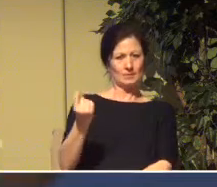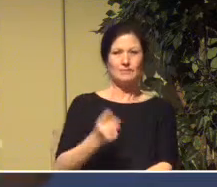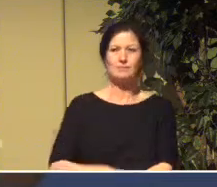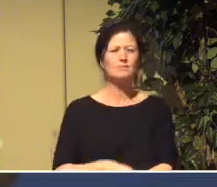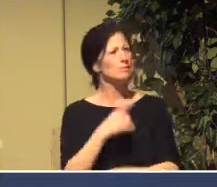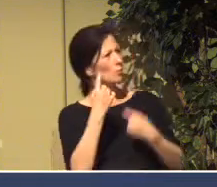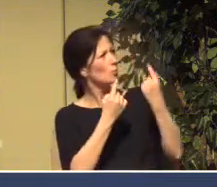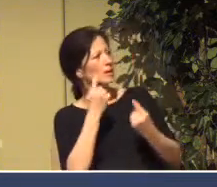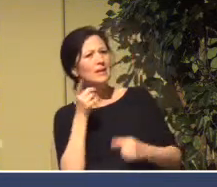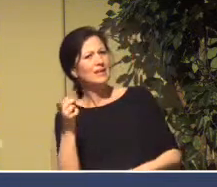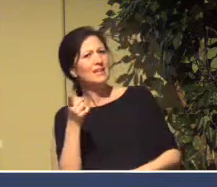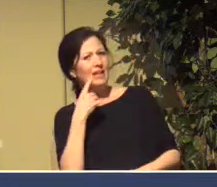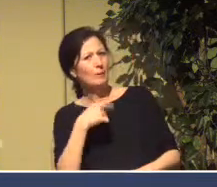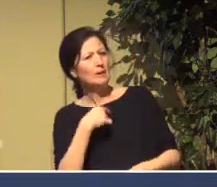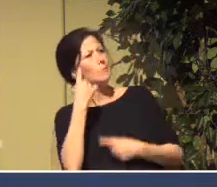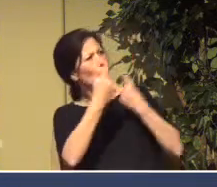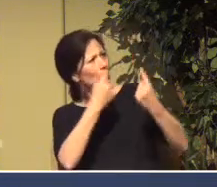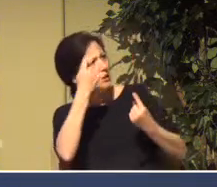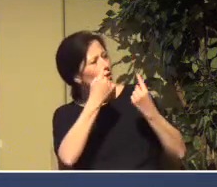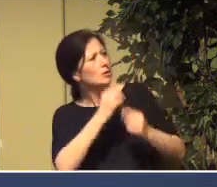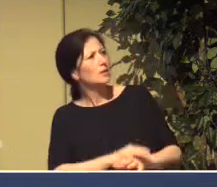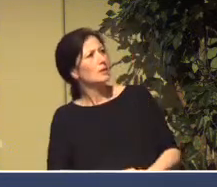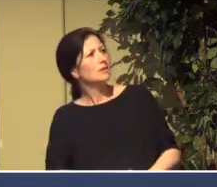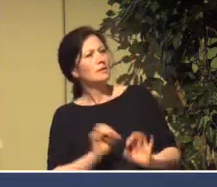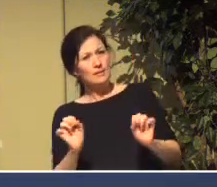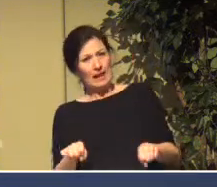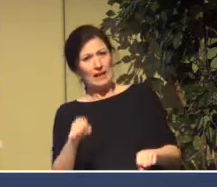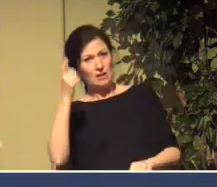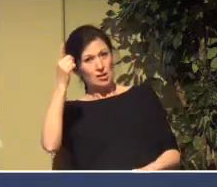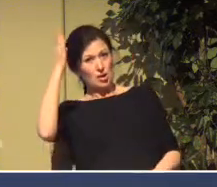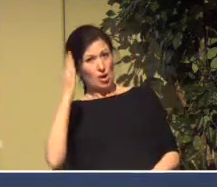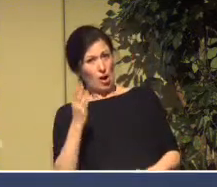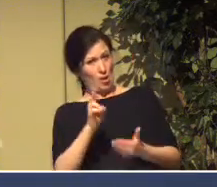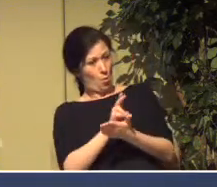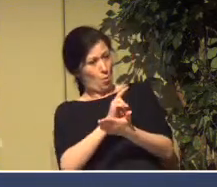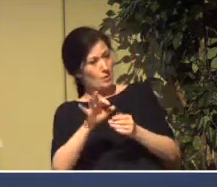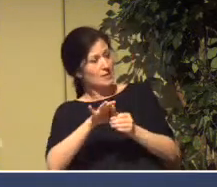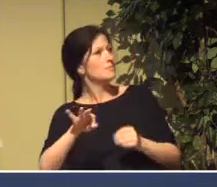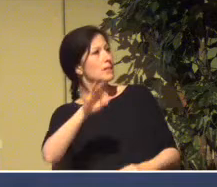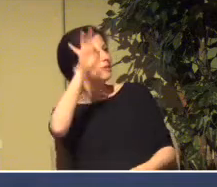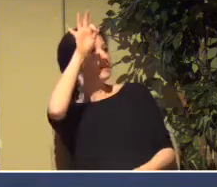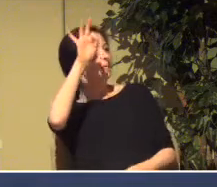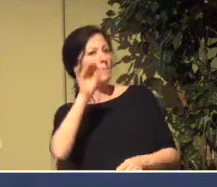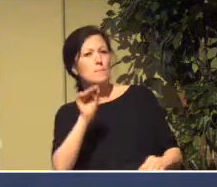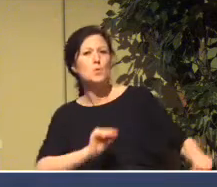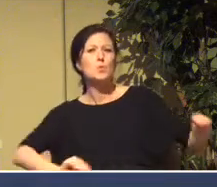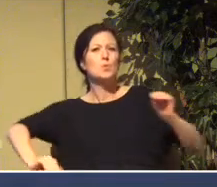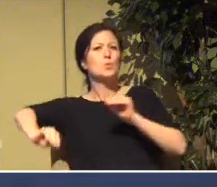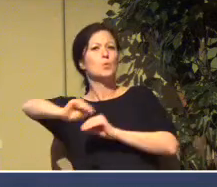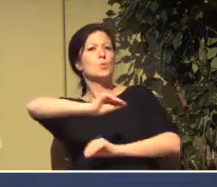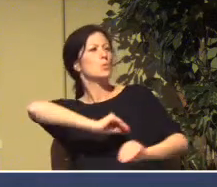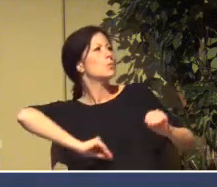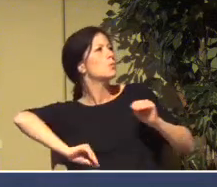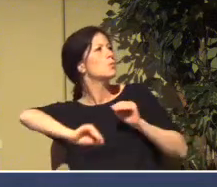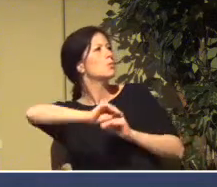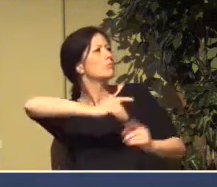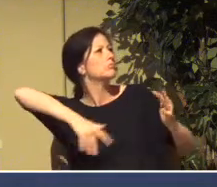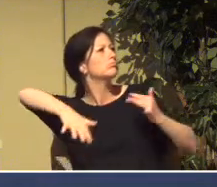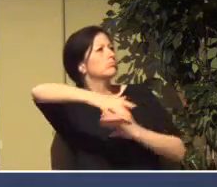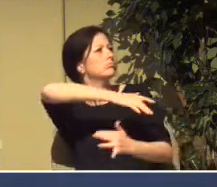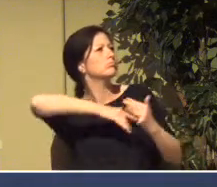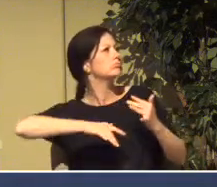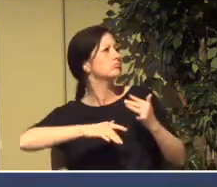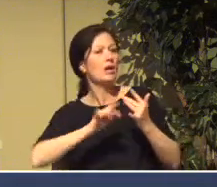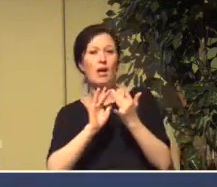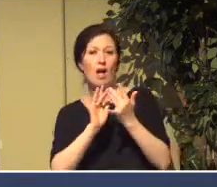can God's Holy Spirit move in an online service? Well,